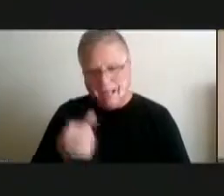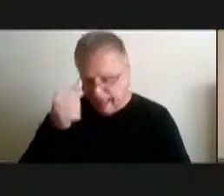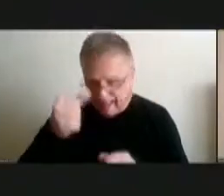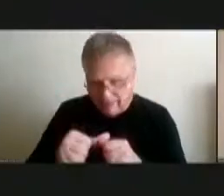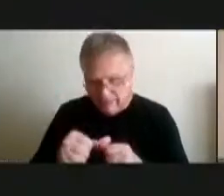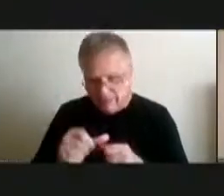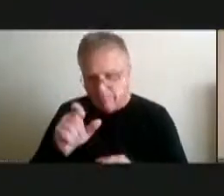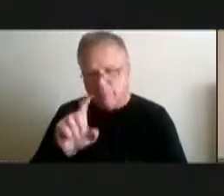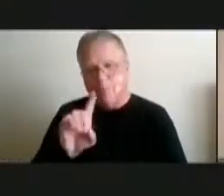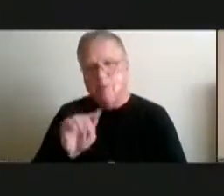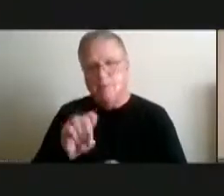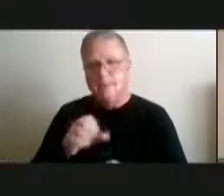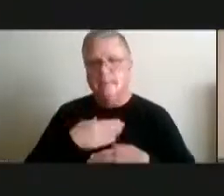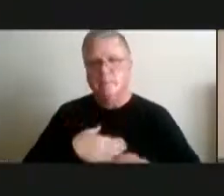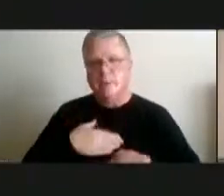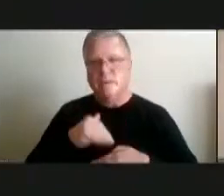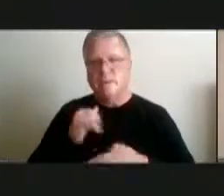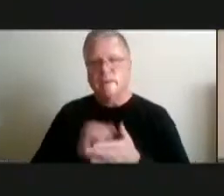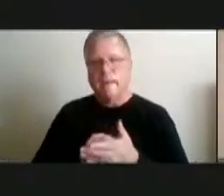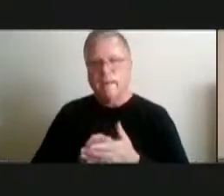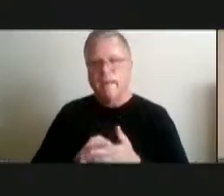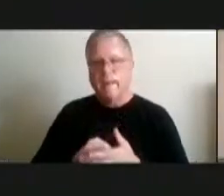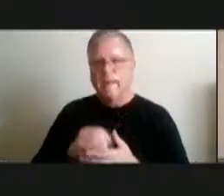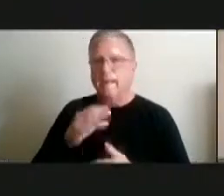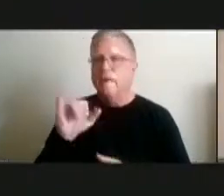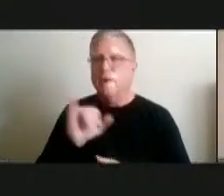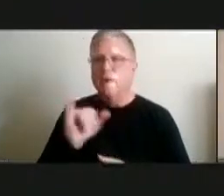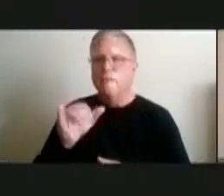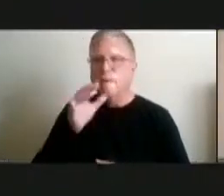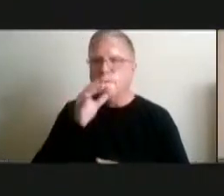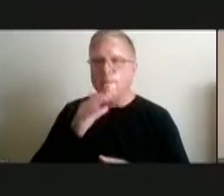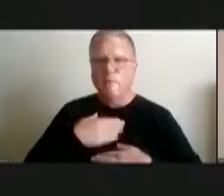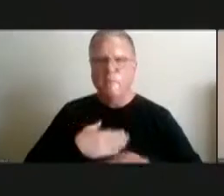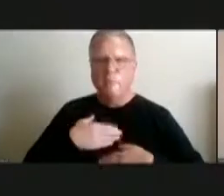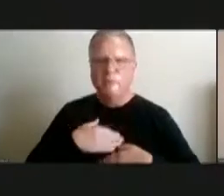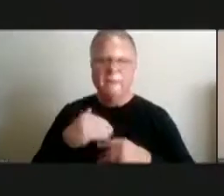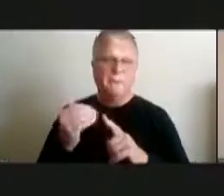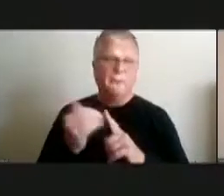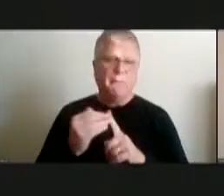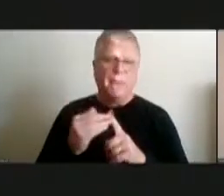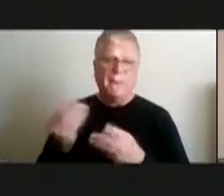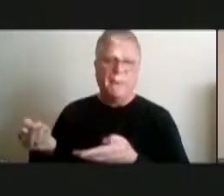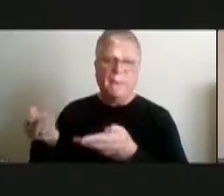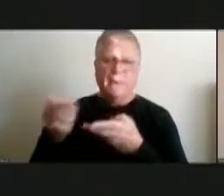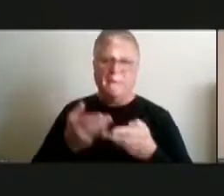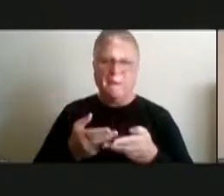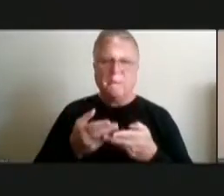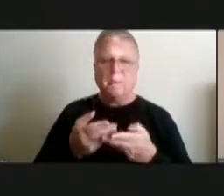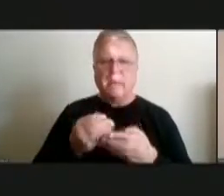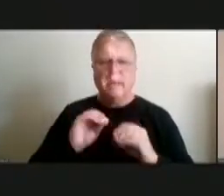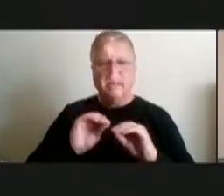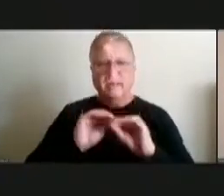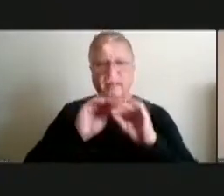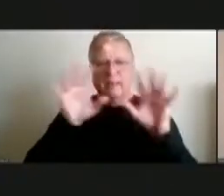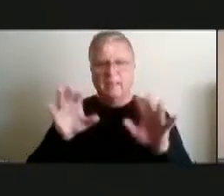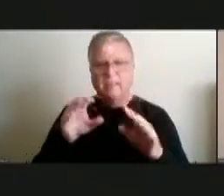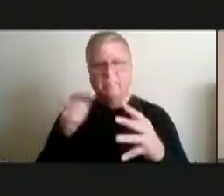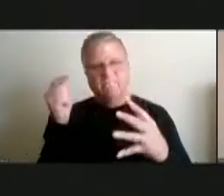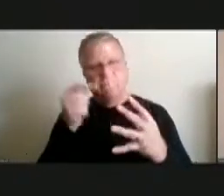that on behalf of my mother she also appreciates the reminders that you provide us with any clear instructions on how to get it done so thank